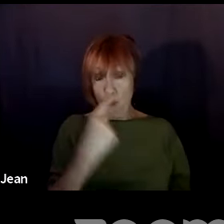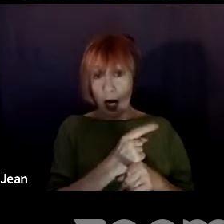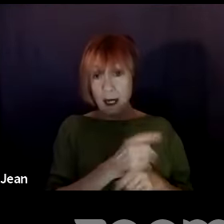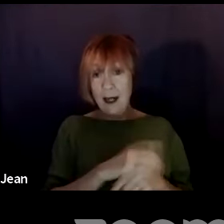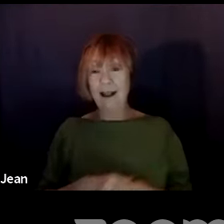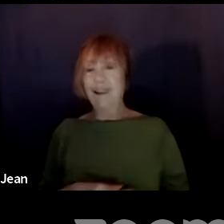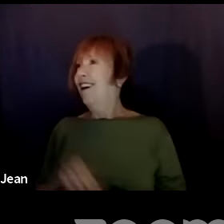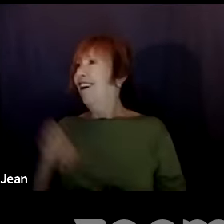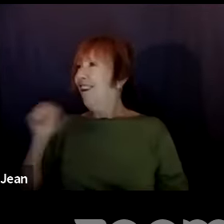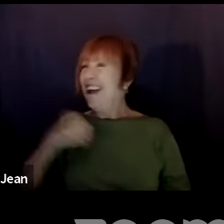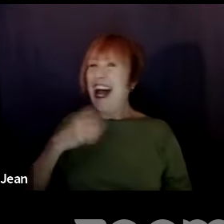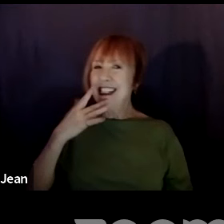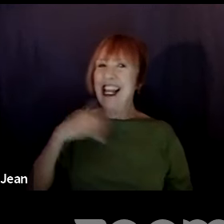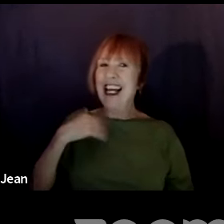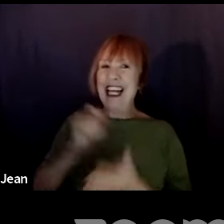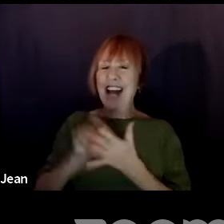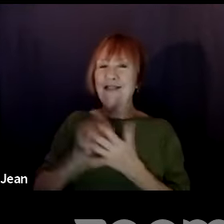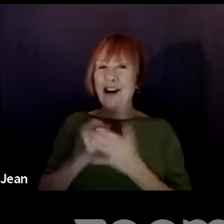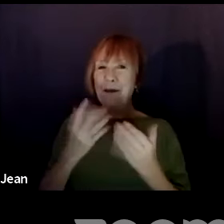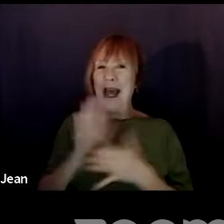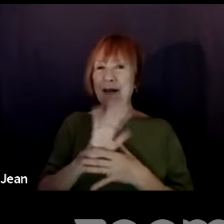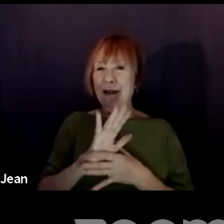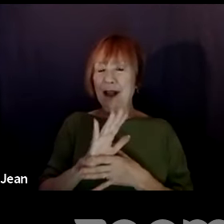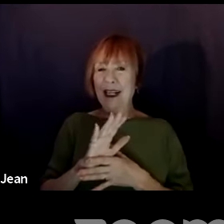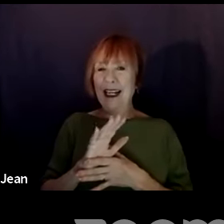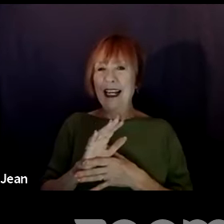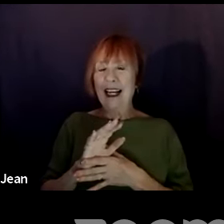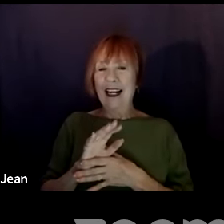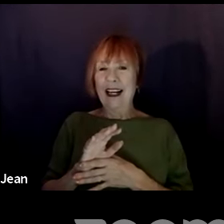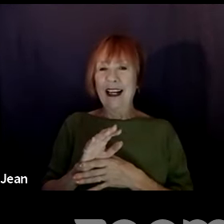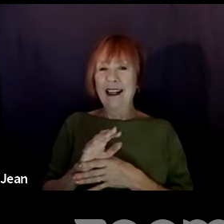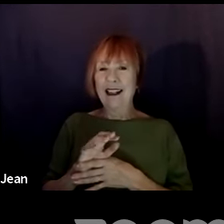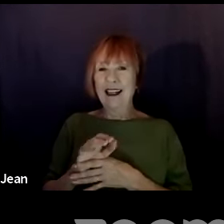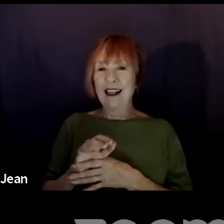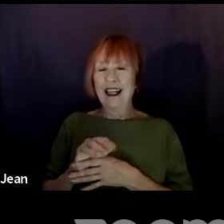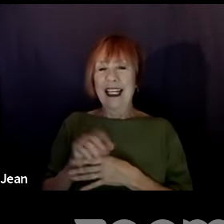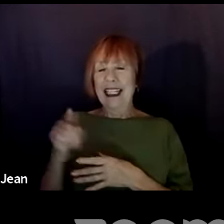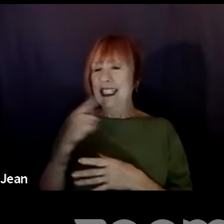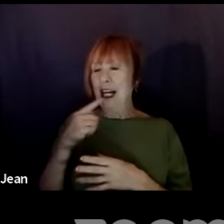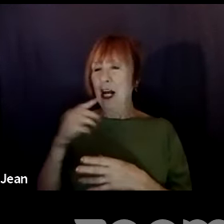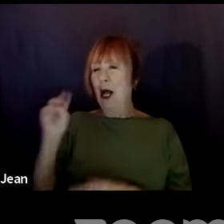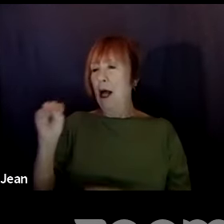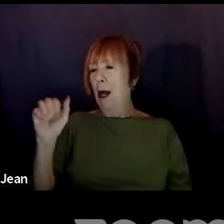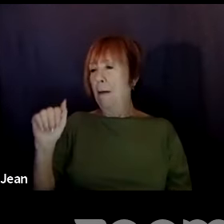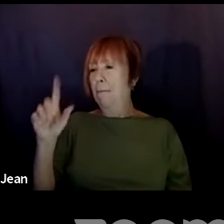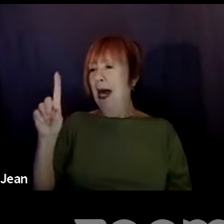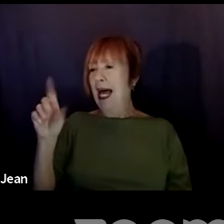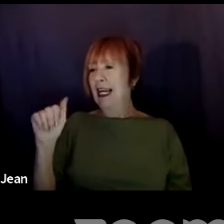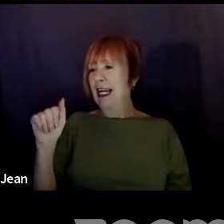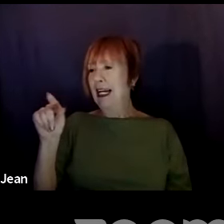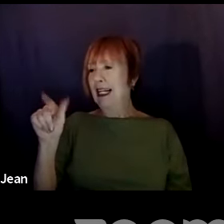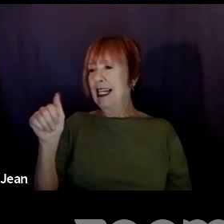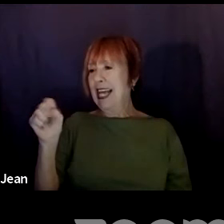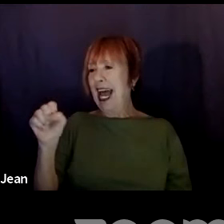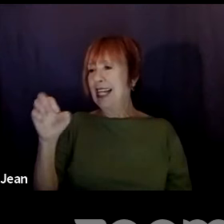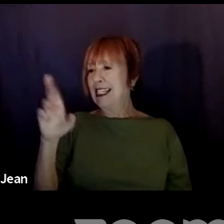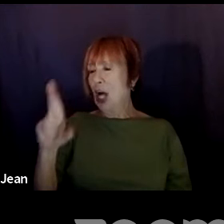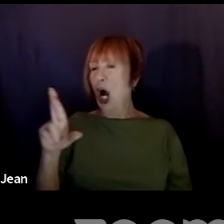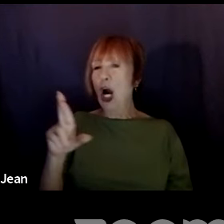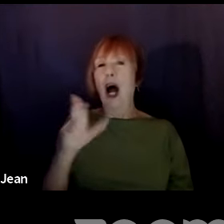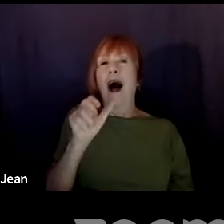upcoming show called, it's the Madagascar A Little Wild, which is, yeah, the kids,